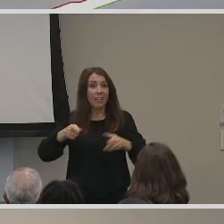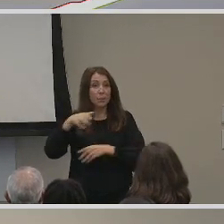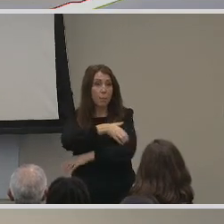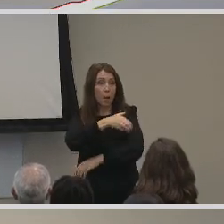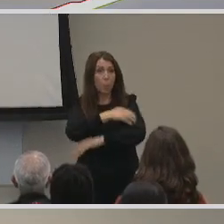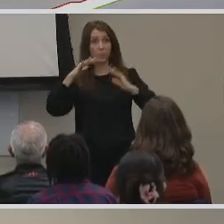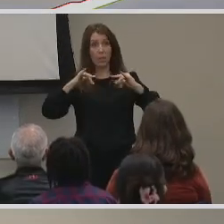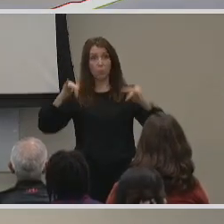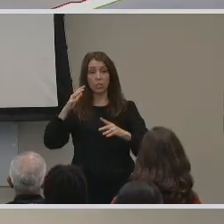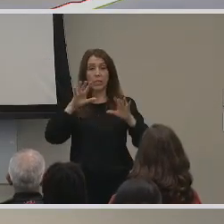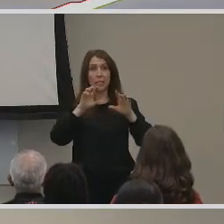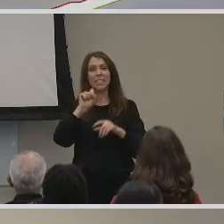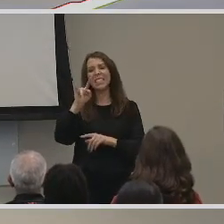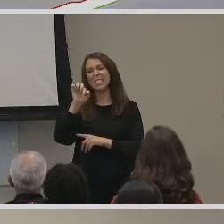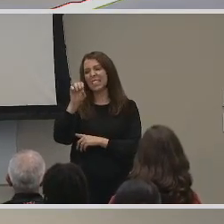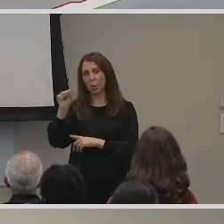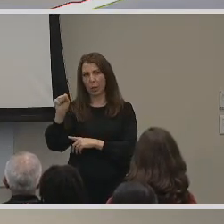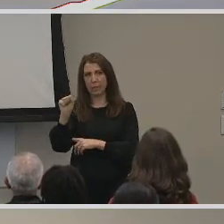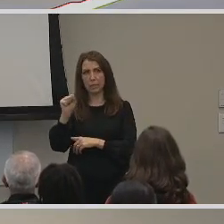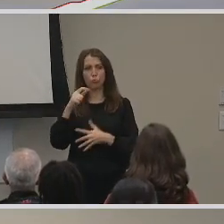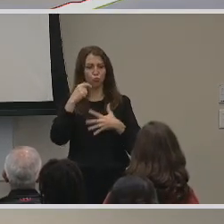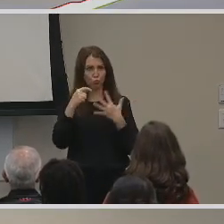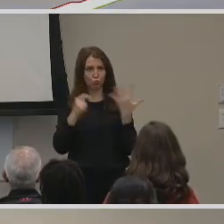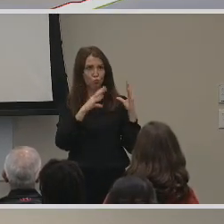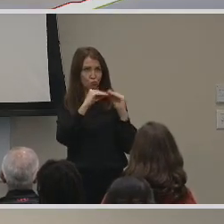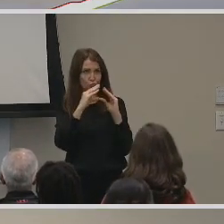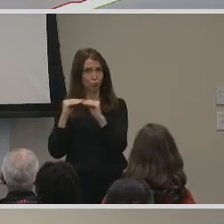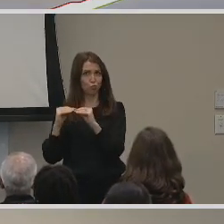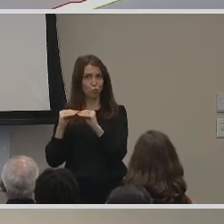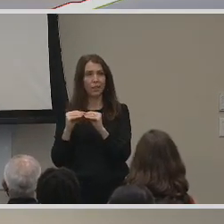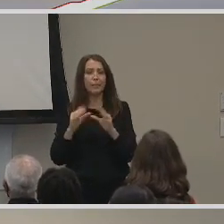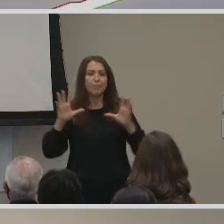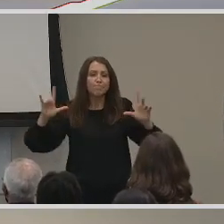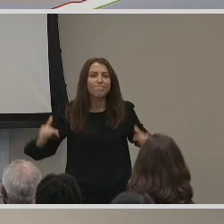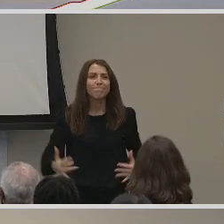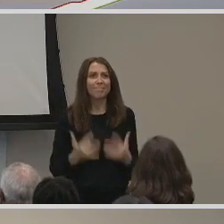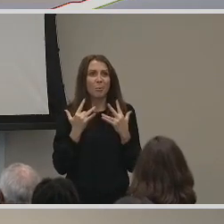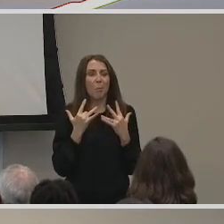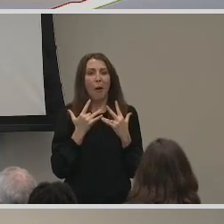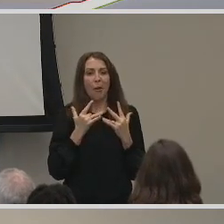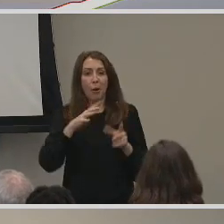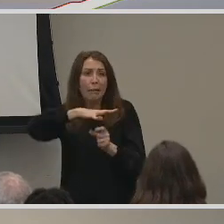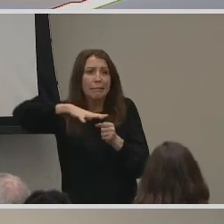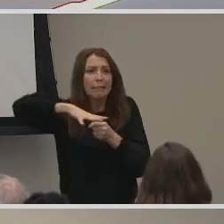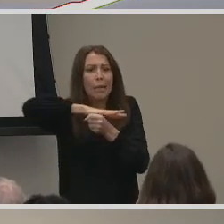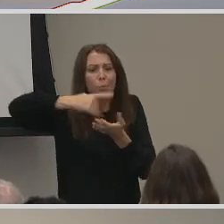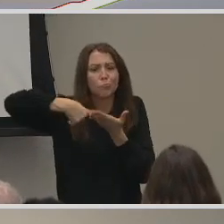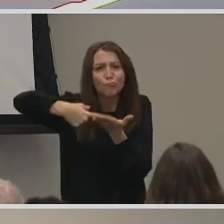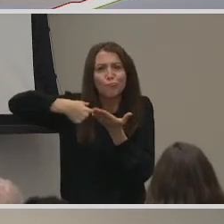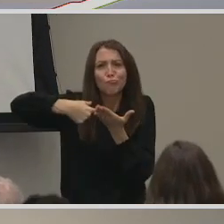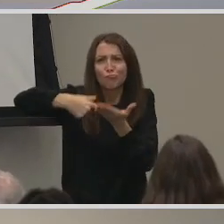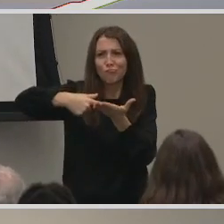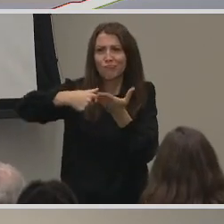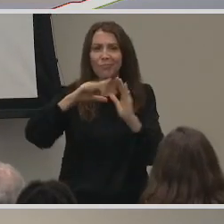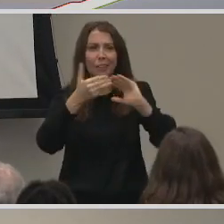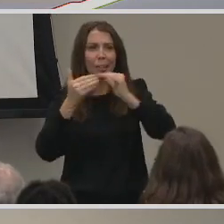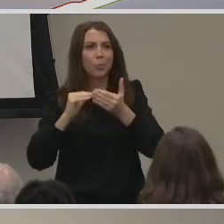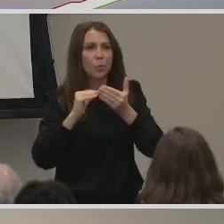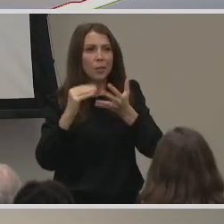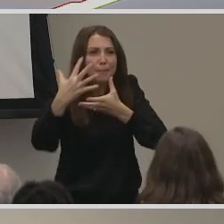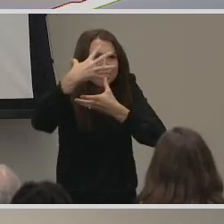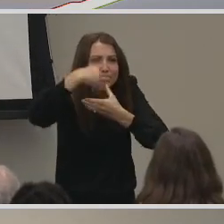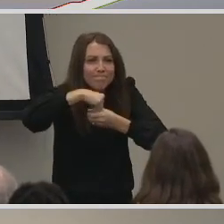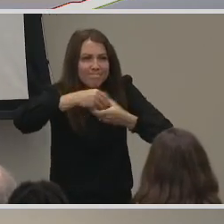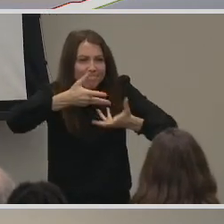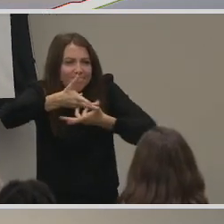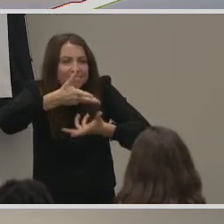and the purpose of our series is to inspire campus dialogue, community engagement, and civic